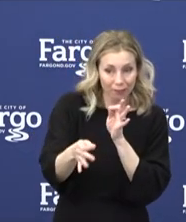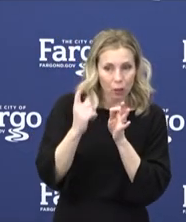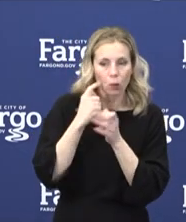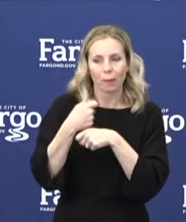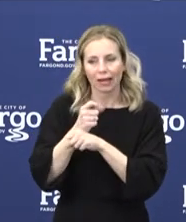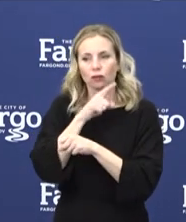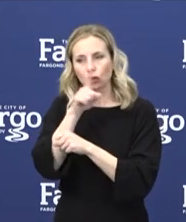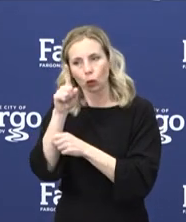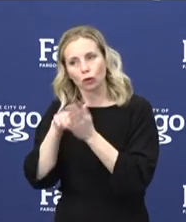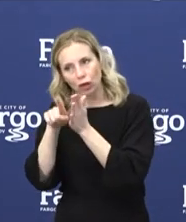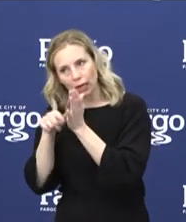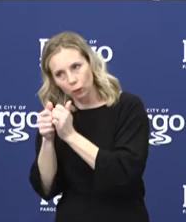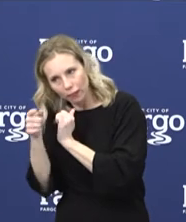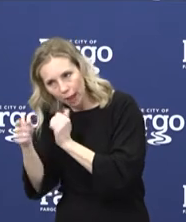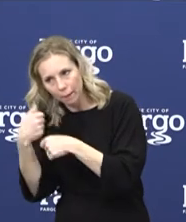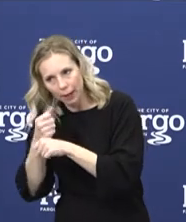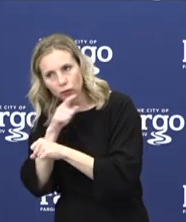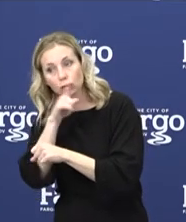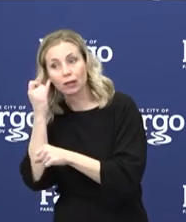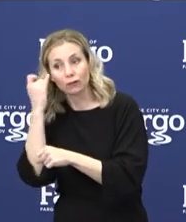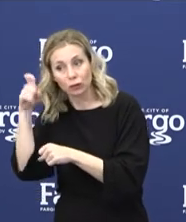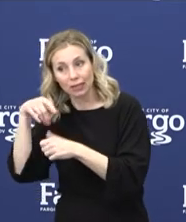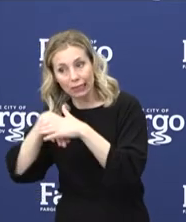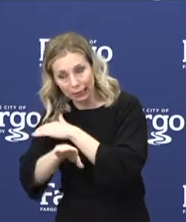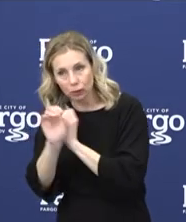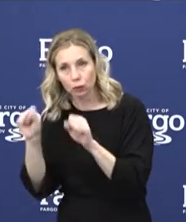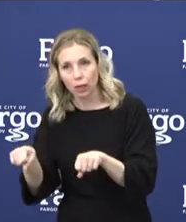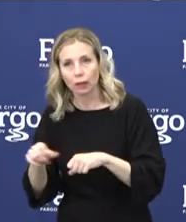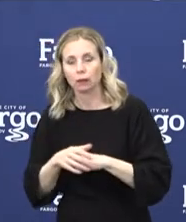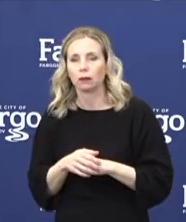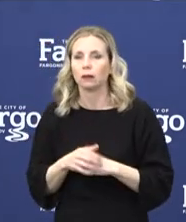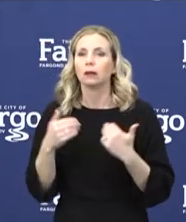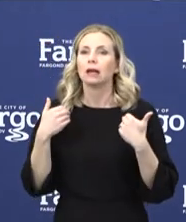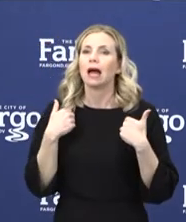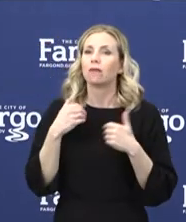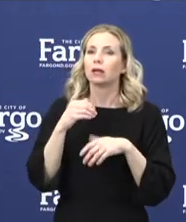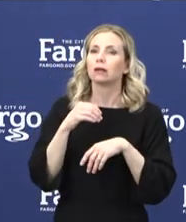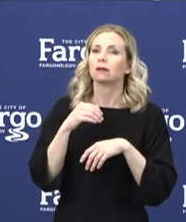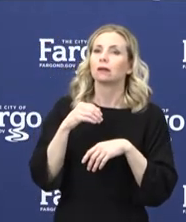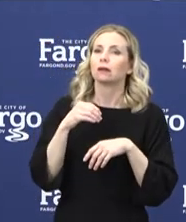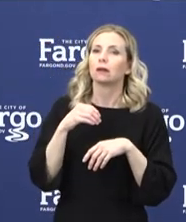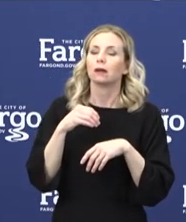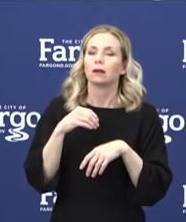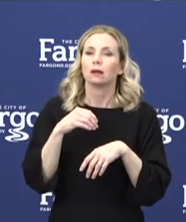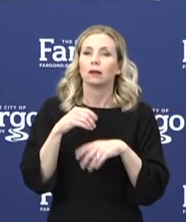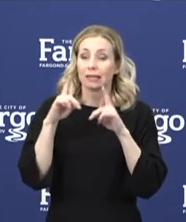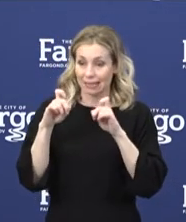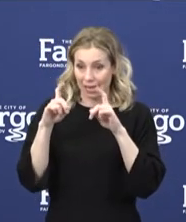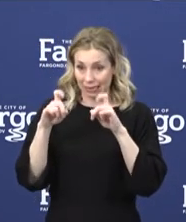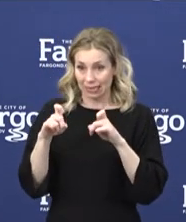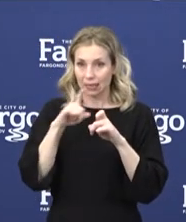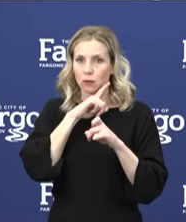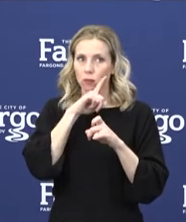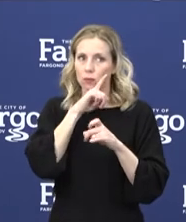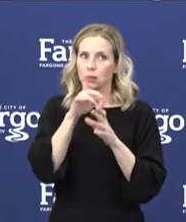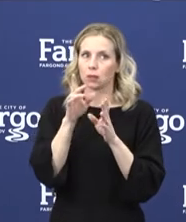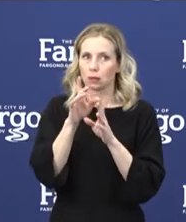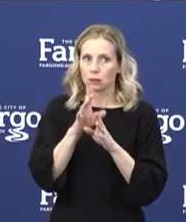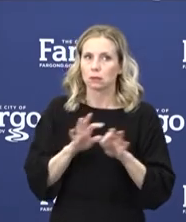they need. Having the on-site testing has been really helpful in that regard to add that extra layer of confidence